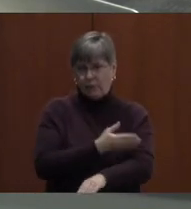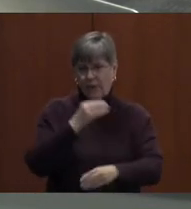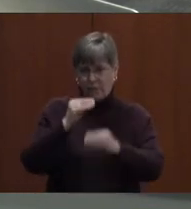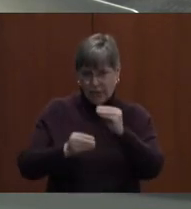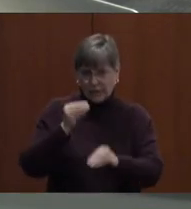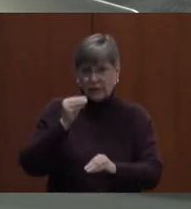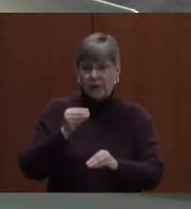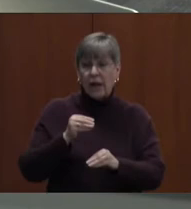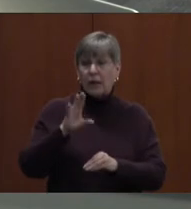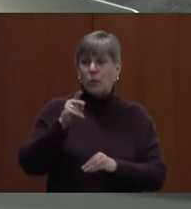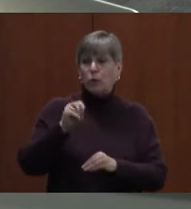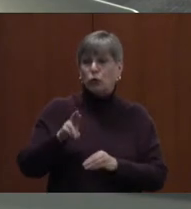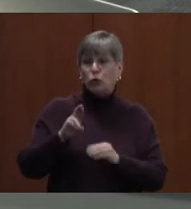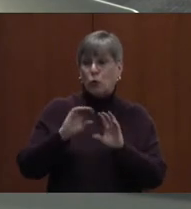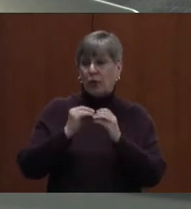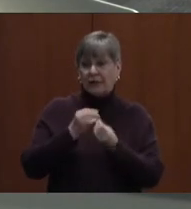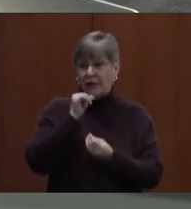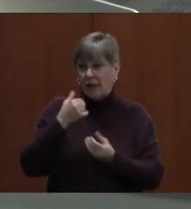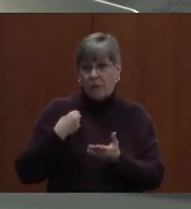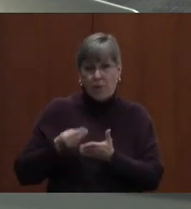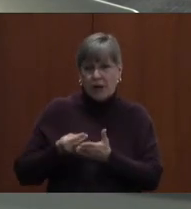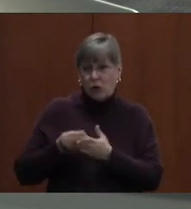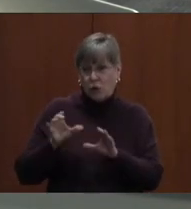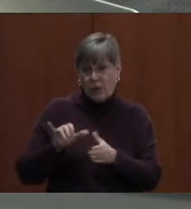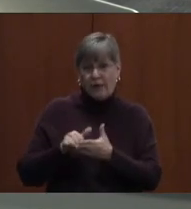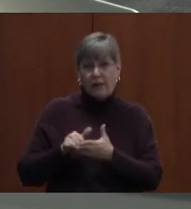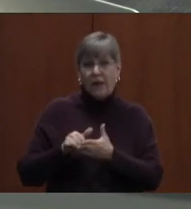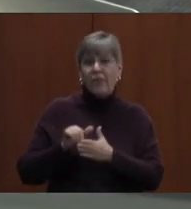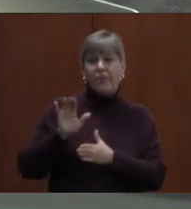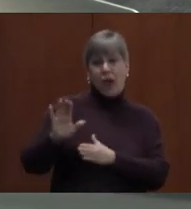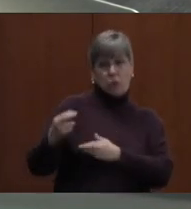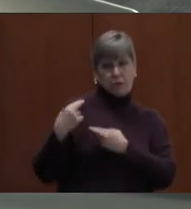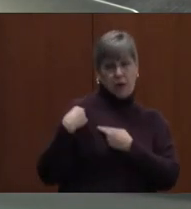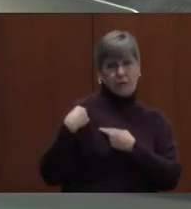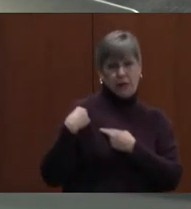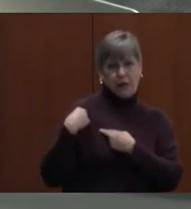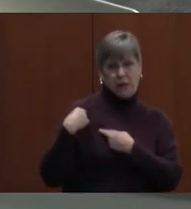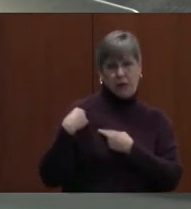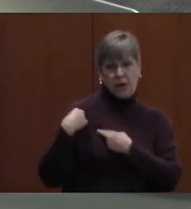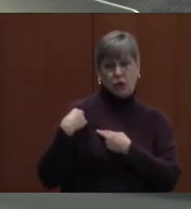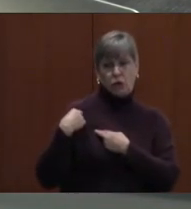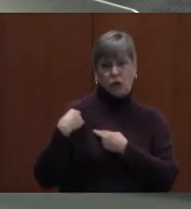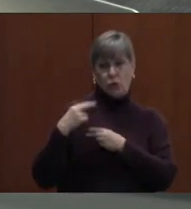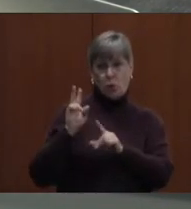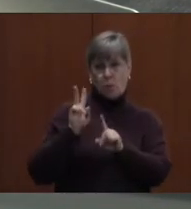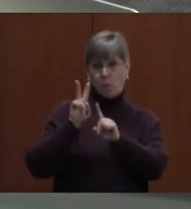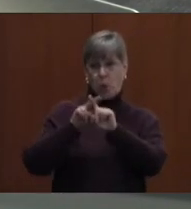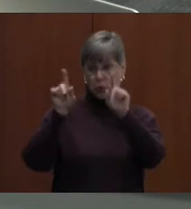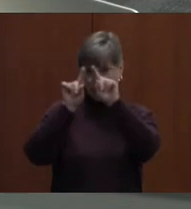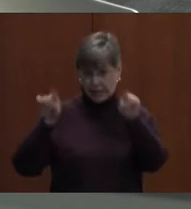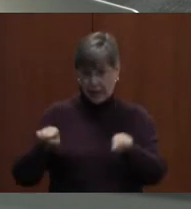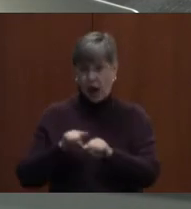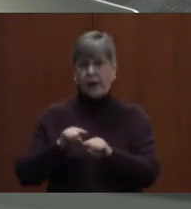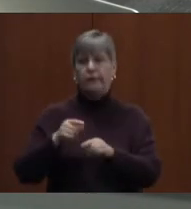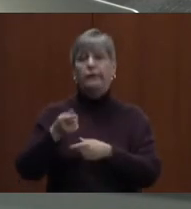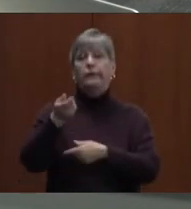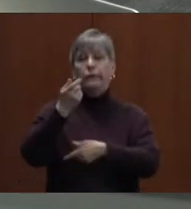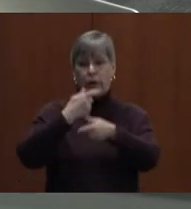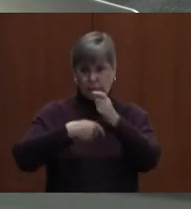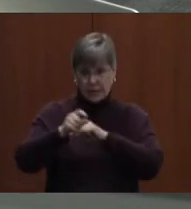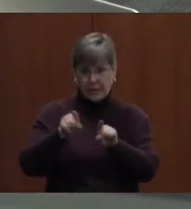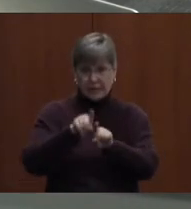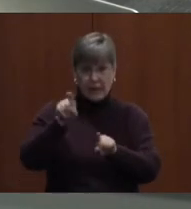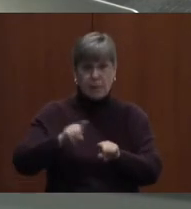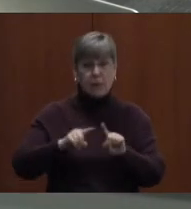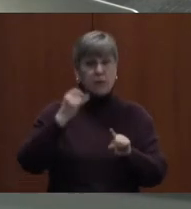the booster organization did not have the funds, it's their obligation to post the signs, repair them, replace them as needed. If they did